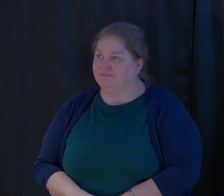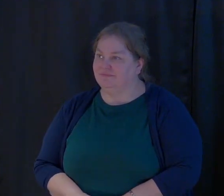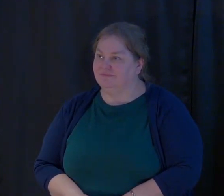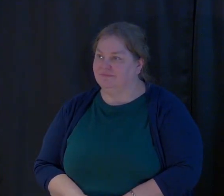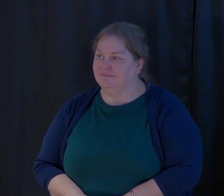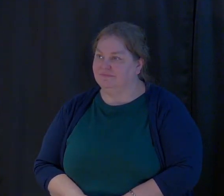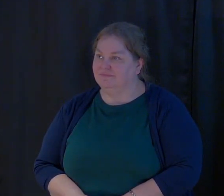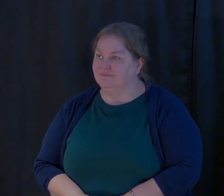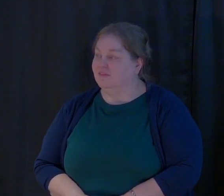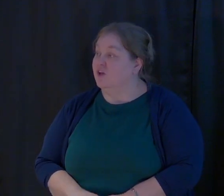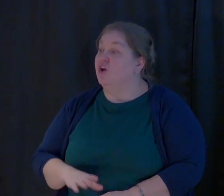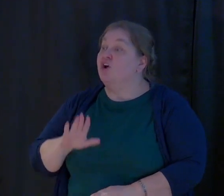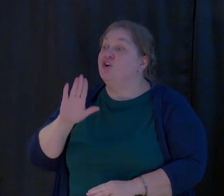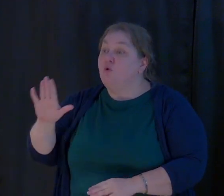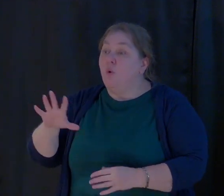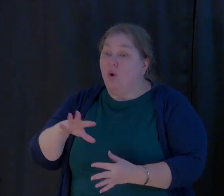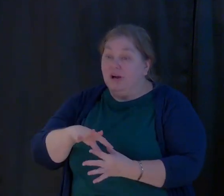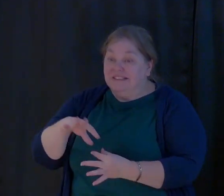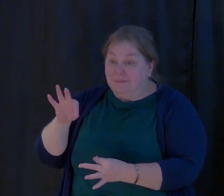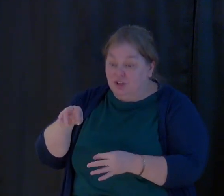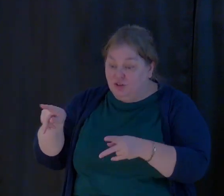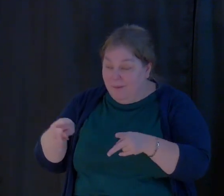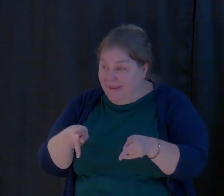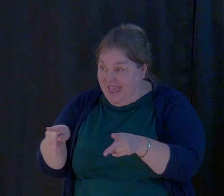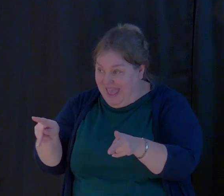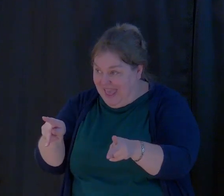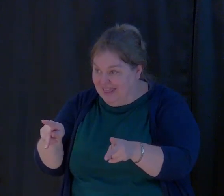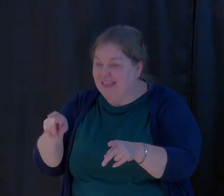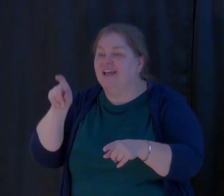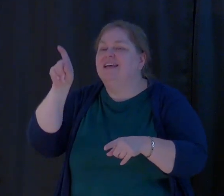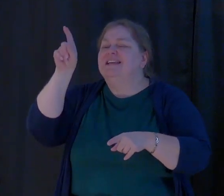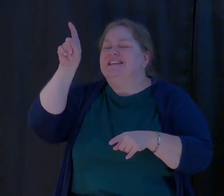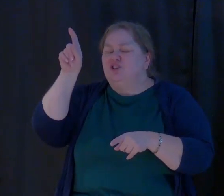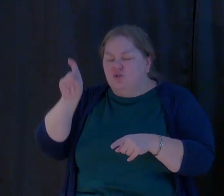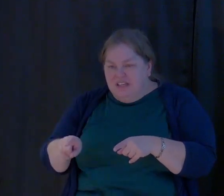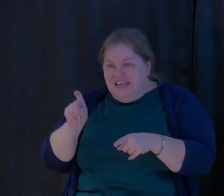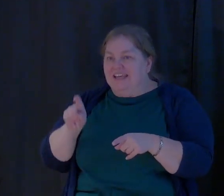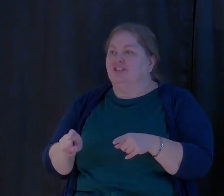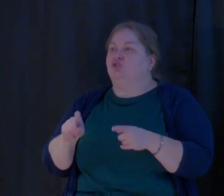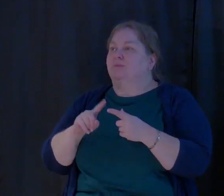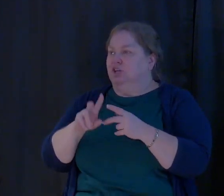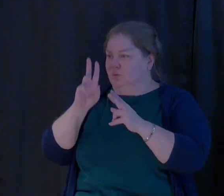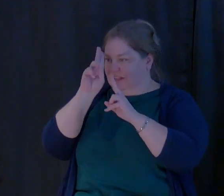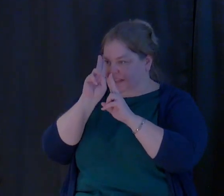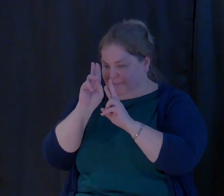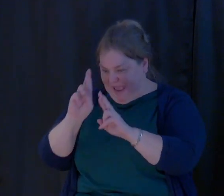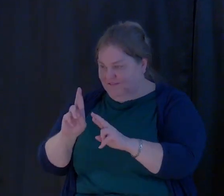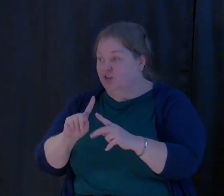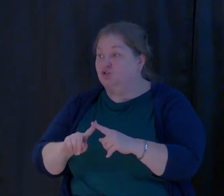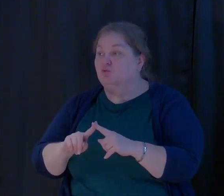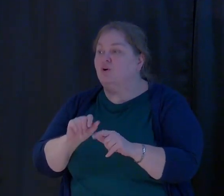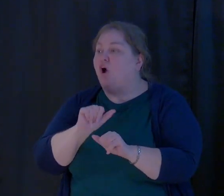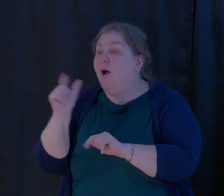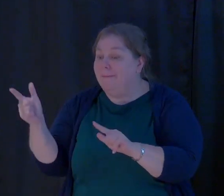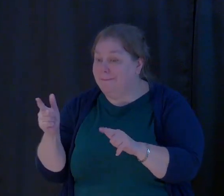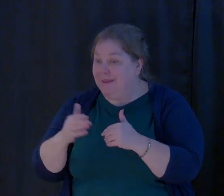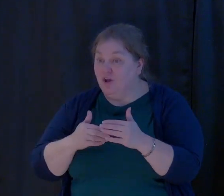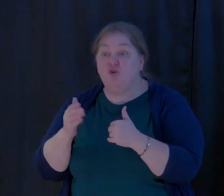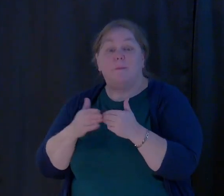Your spiritual path may simply be to start treating everybody you come in contact with respect, no matter how they treat you back.